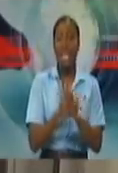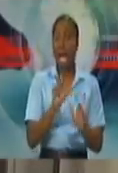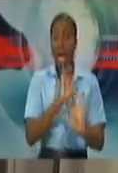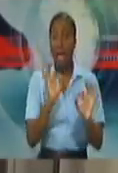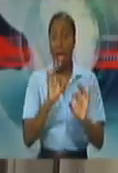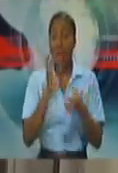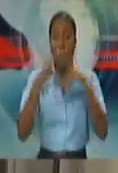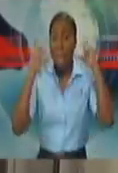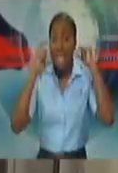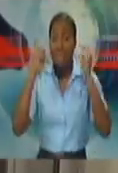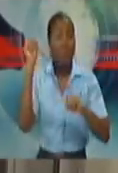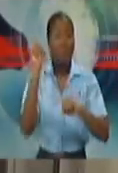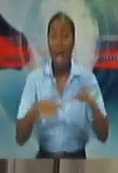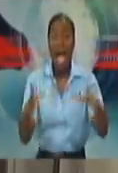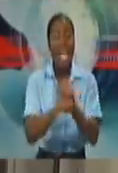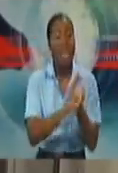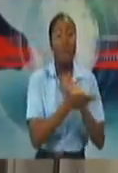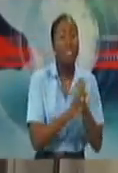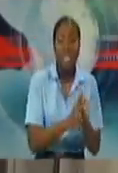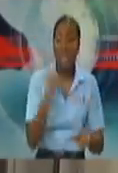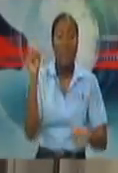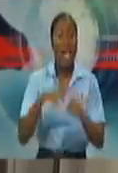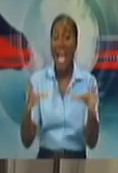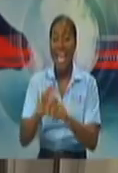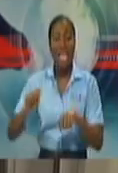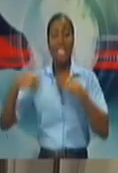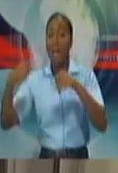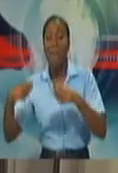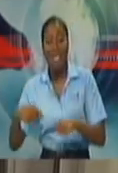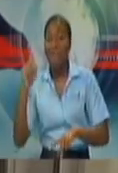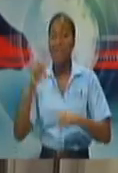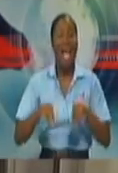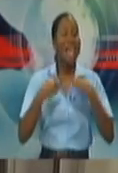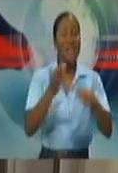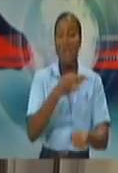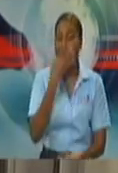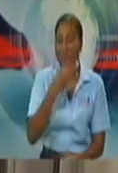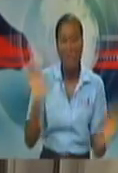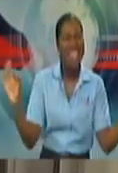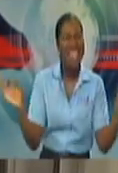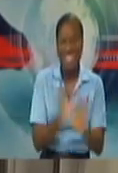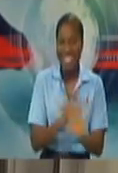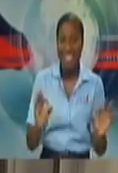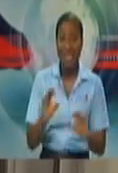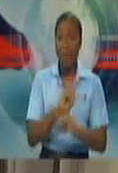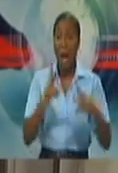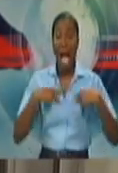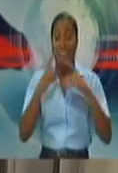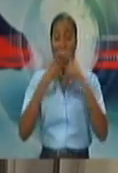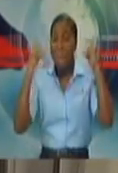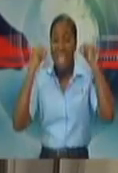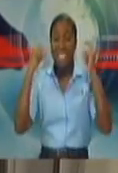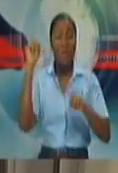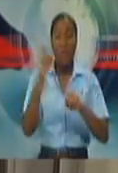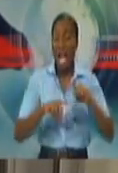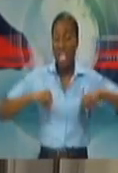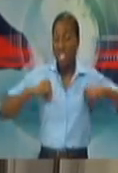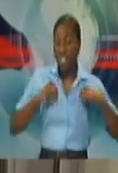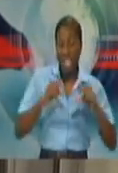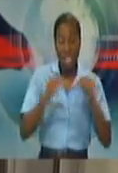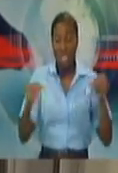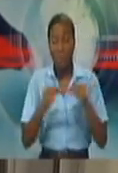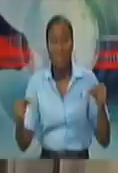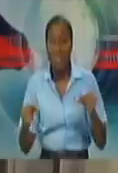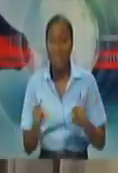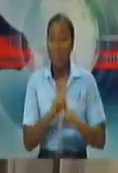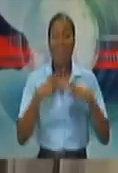mask, no doubles, no mask, no gyros, no mask, no chicken and chips, no mask,